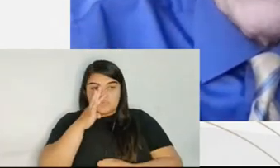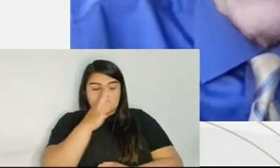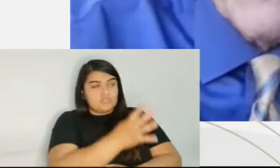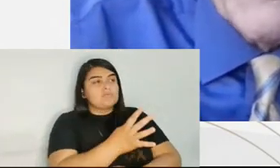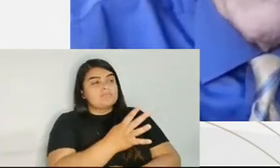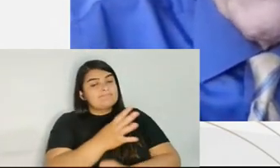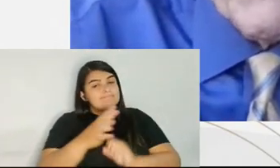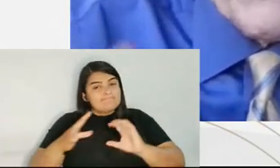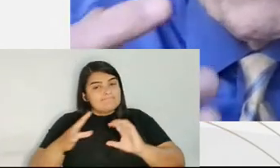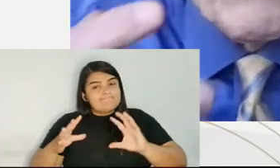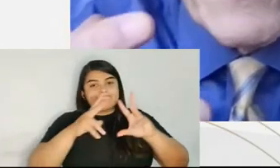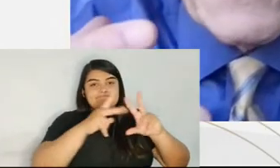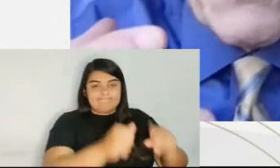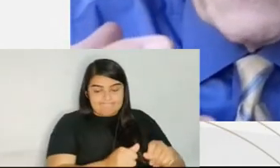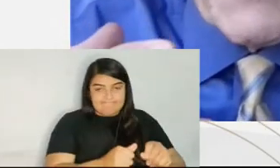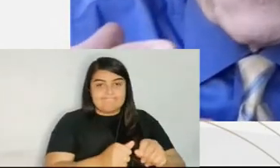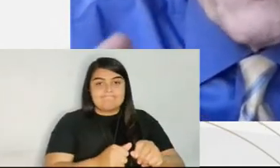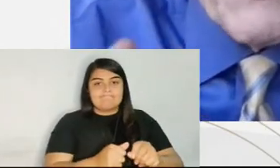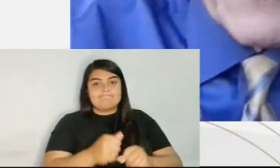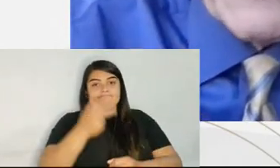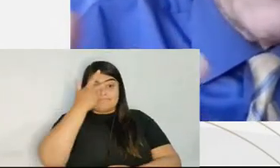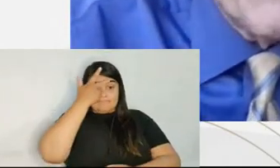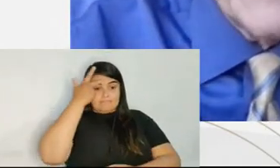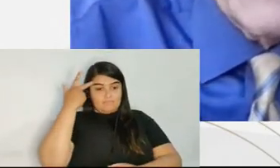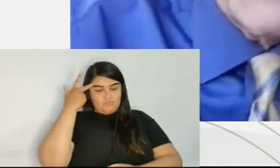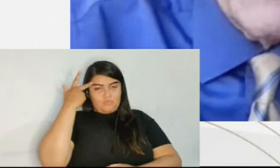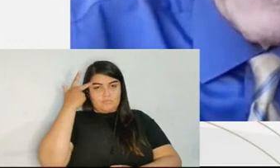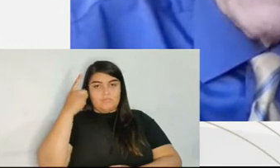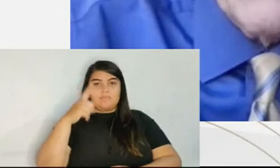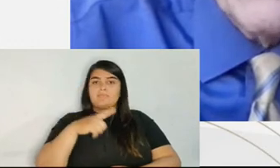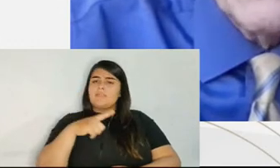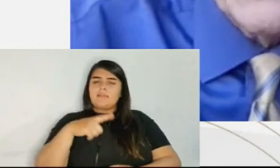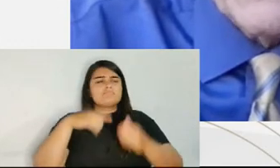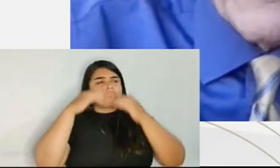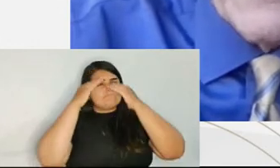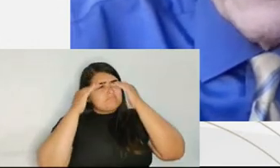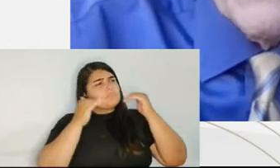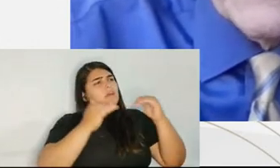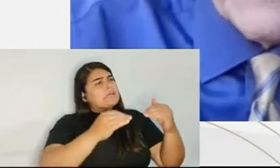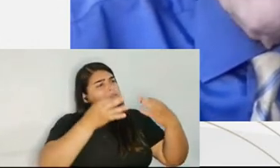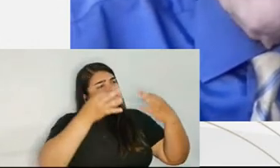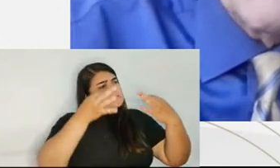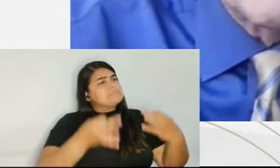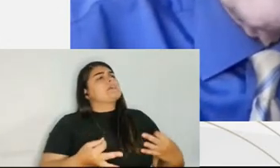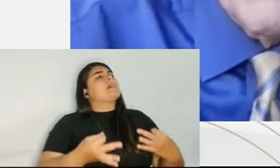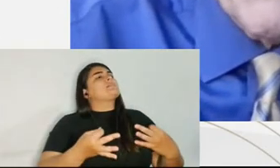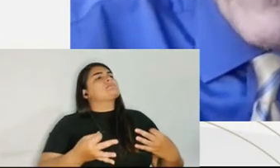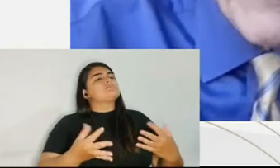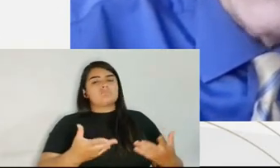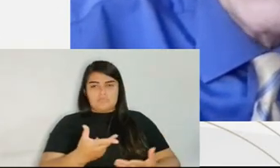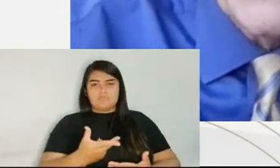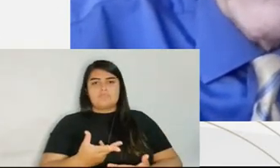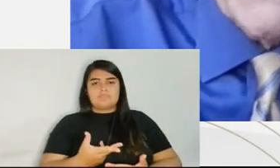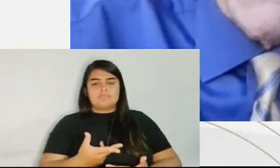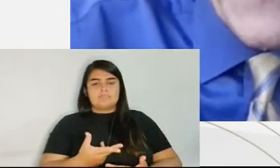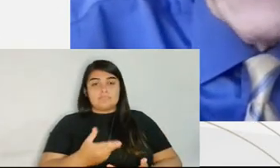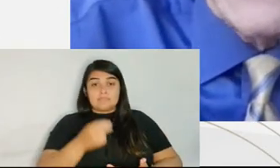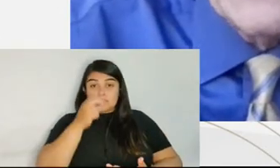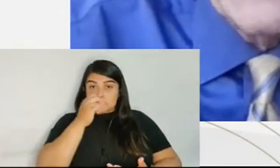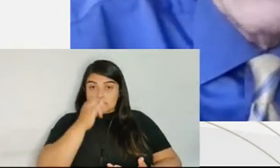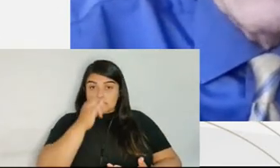behavior, with the risk that if the defendant offended again in the future, the indictment would be refreshed.